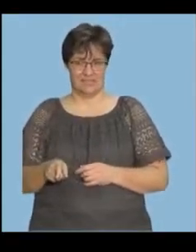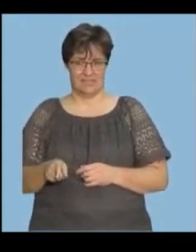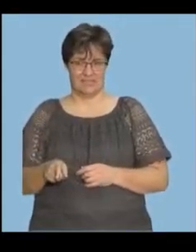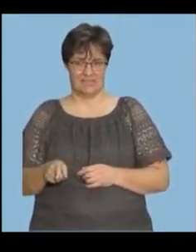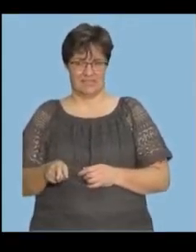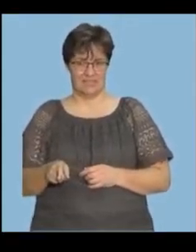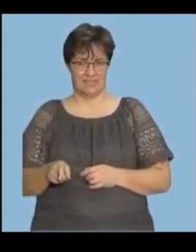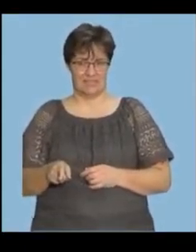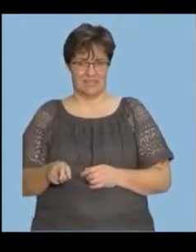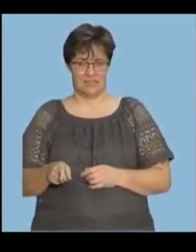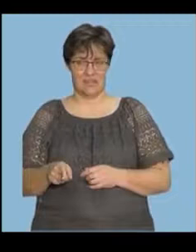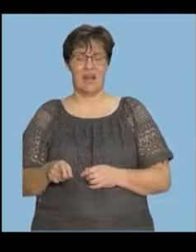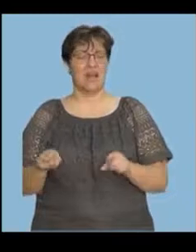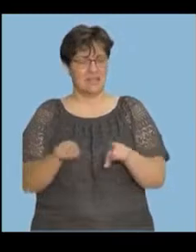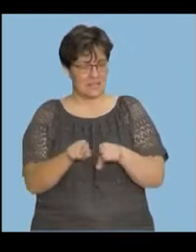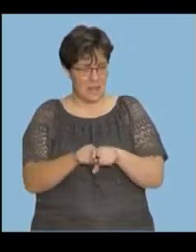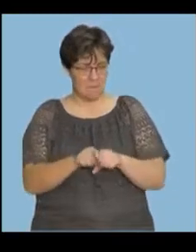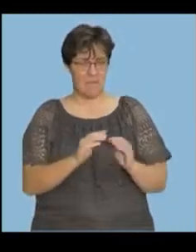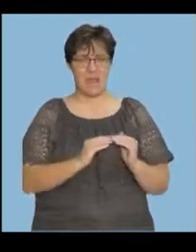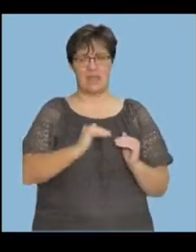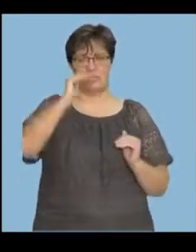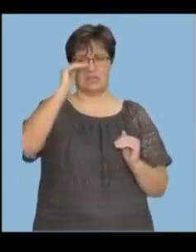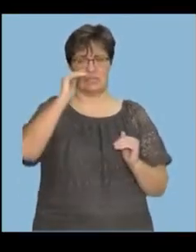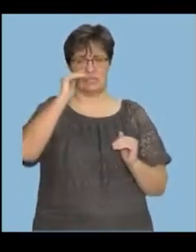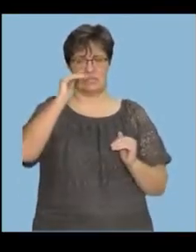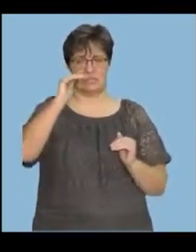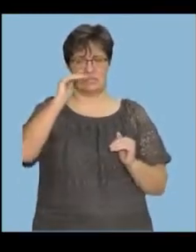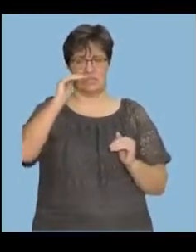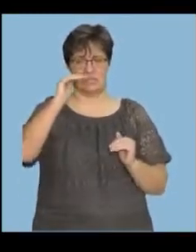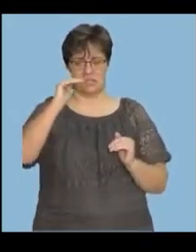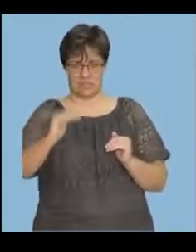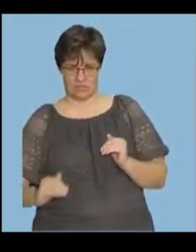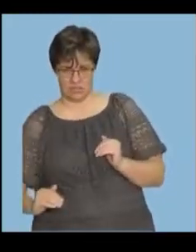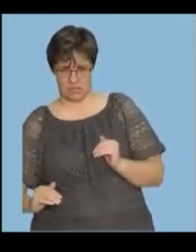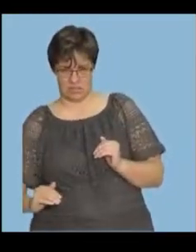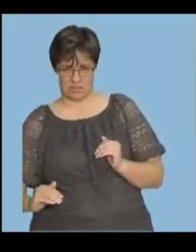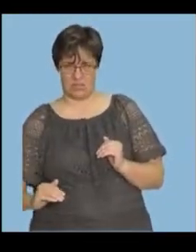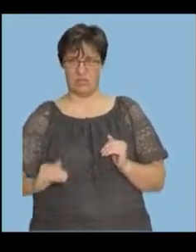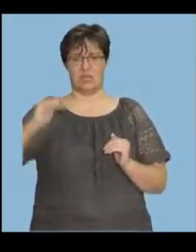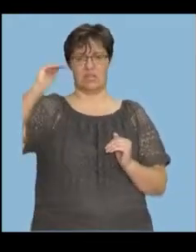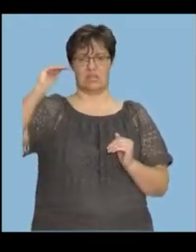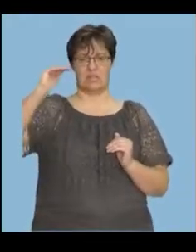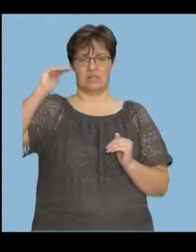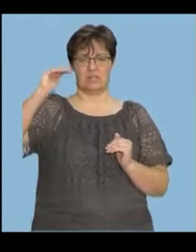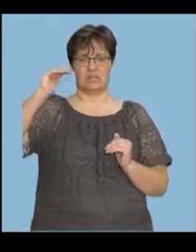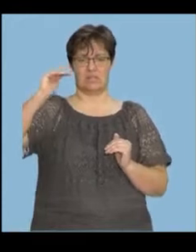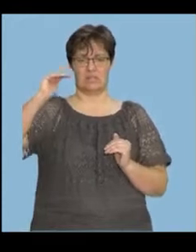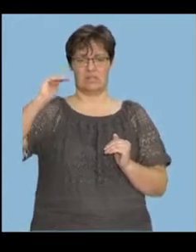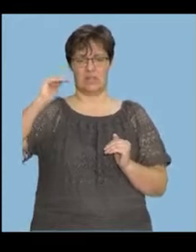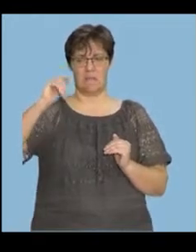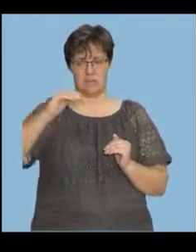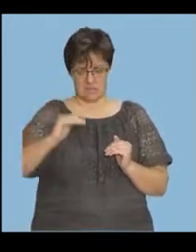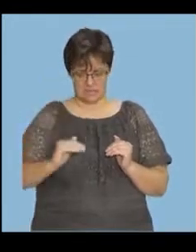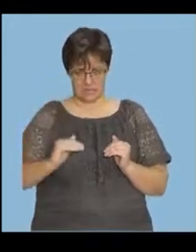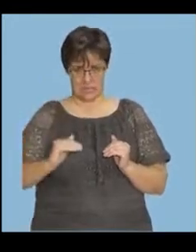So, it's also increasing, then decrease, increase, slightly